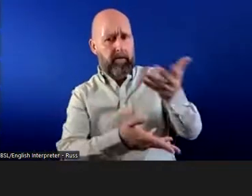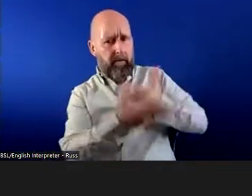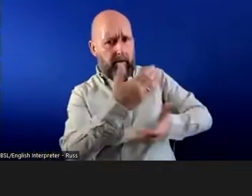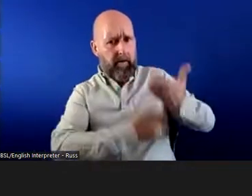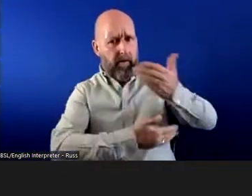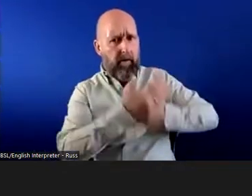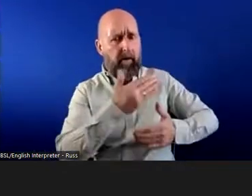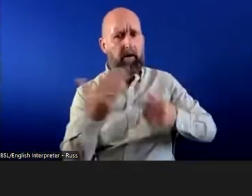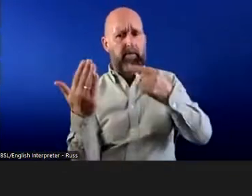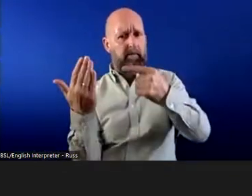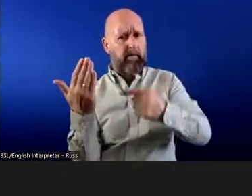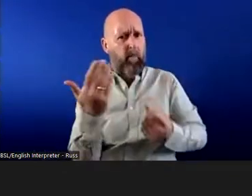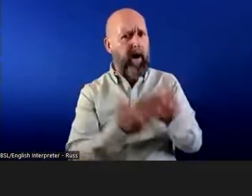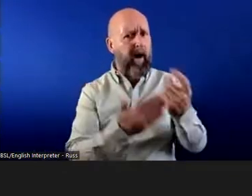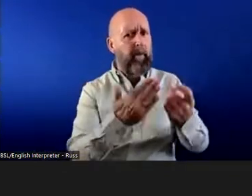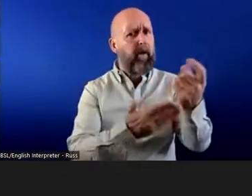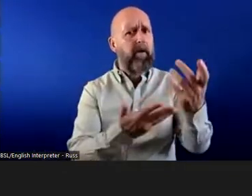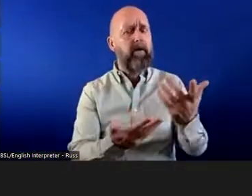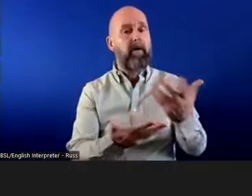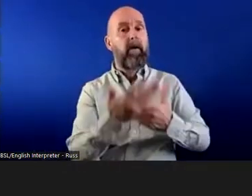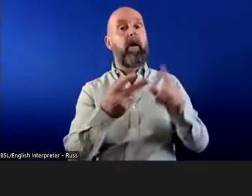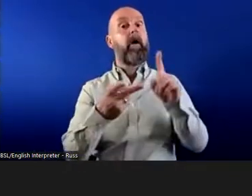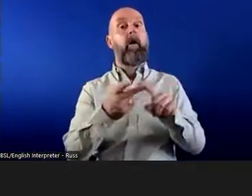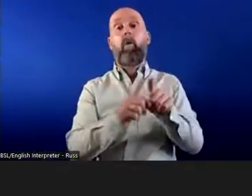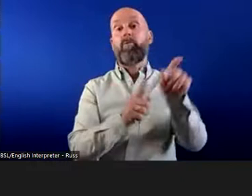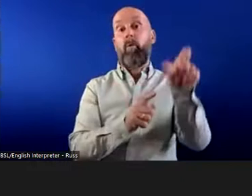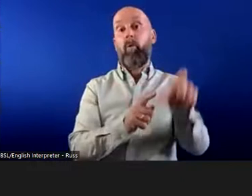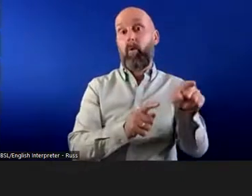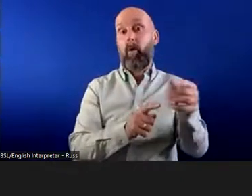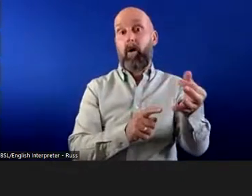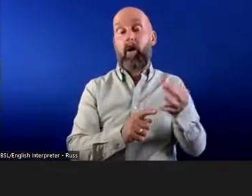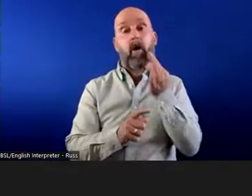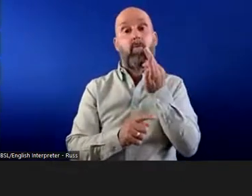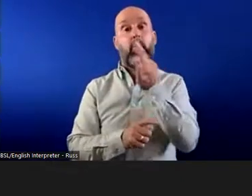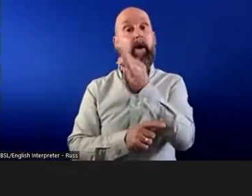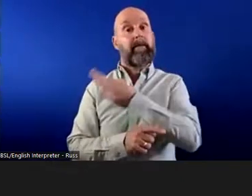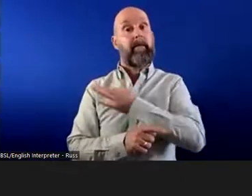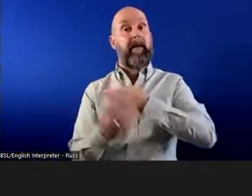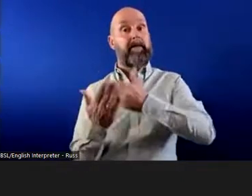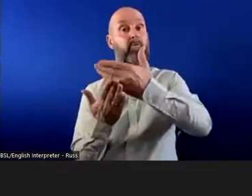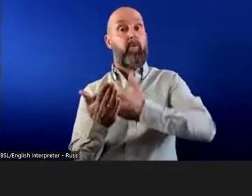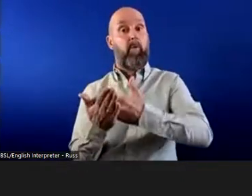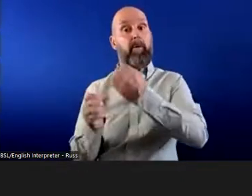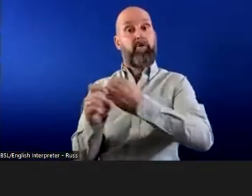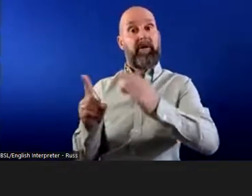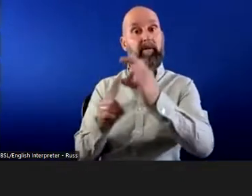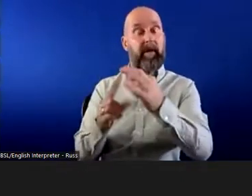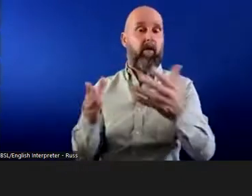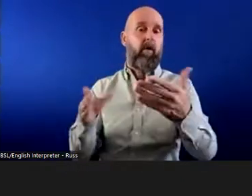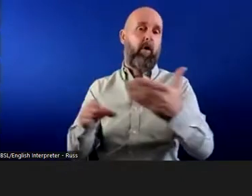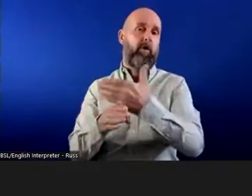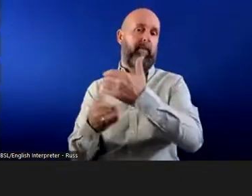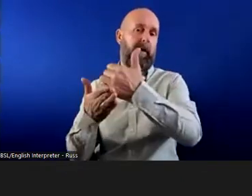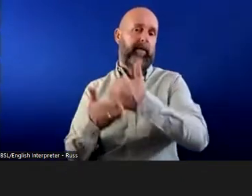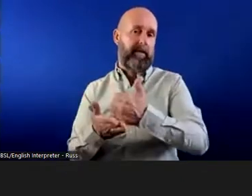is the cause of that, and perhaps with the employee's permission to request a medical report from their GP or an occupational health advisor